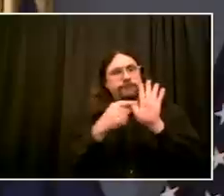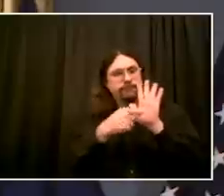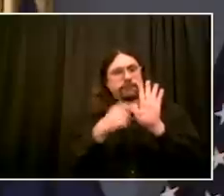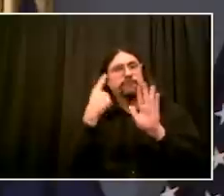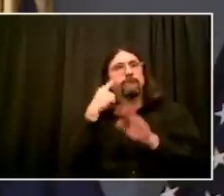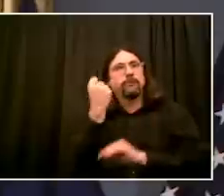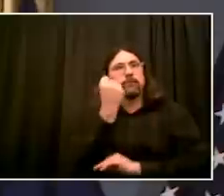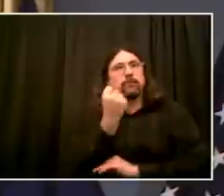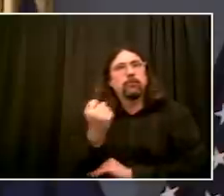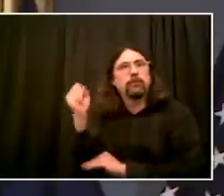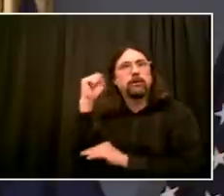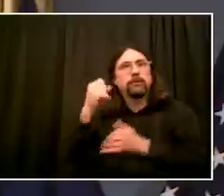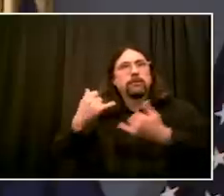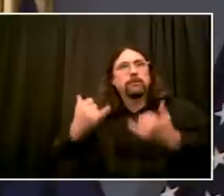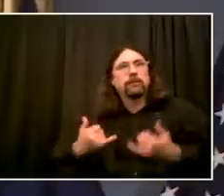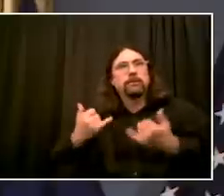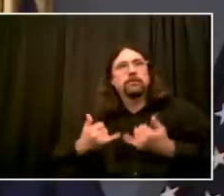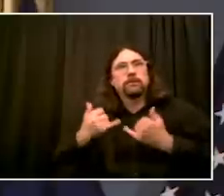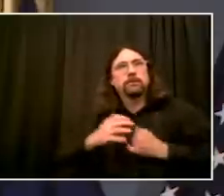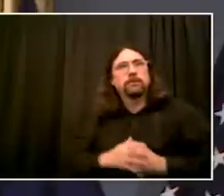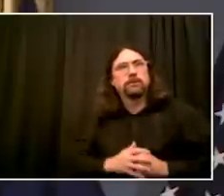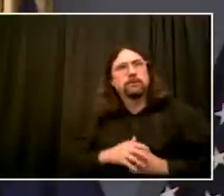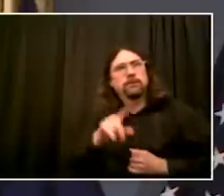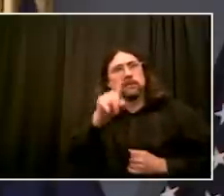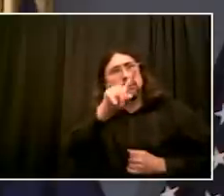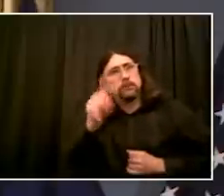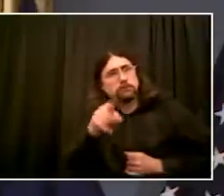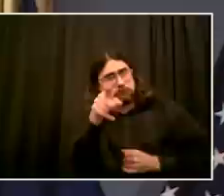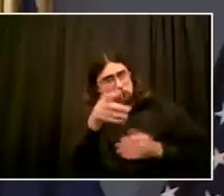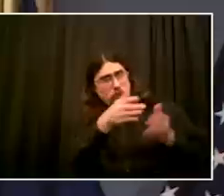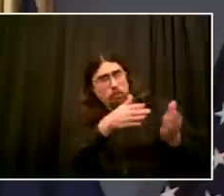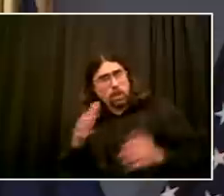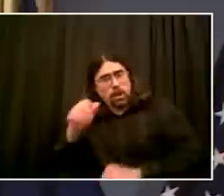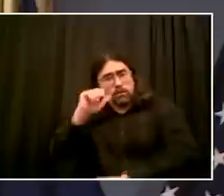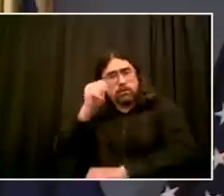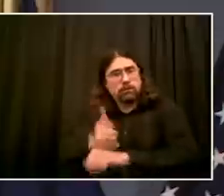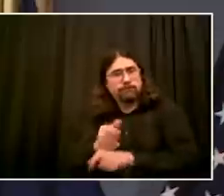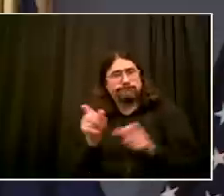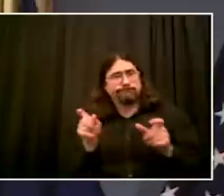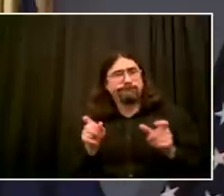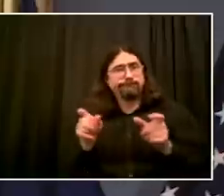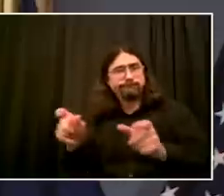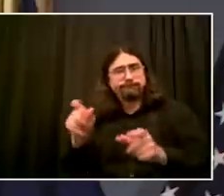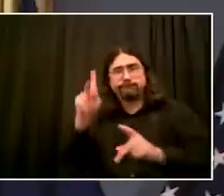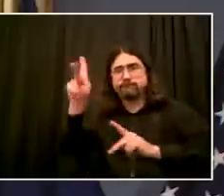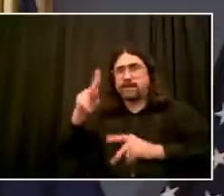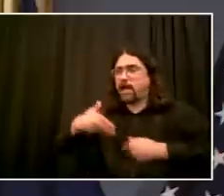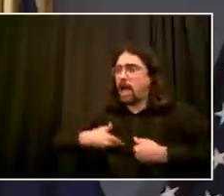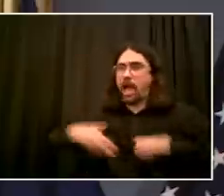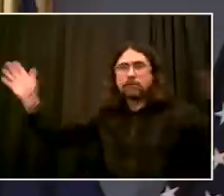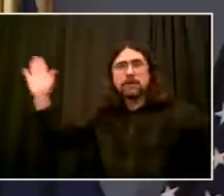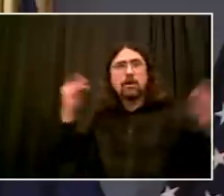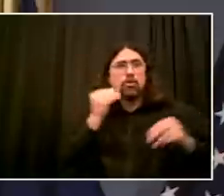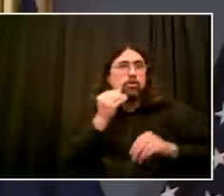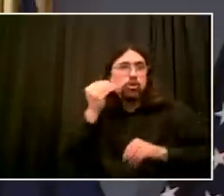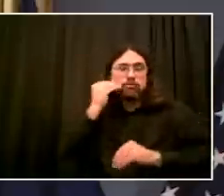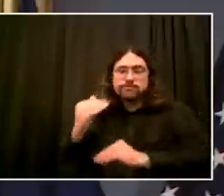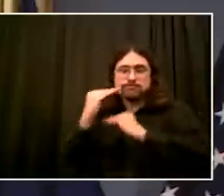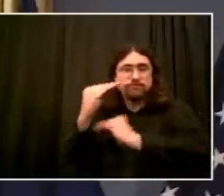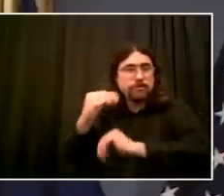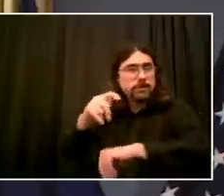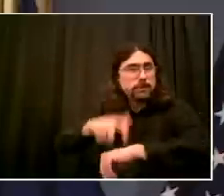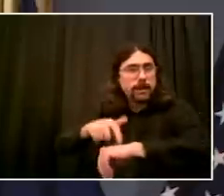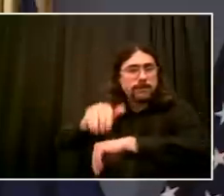not? And then, secondly, you said don't take away that history of some of the changes you've made in terms of NYPD